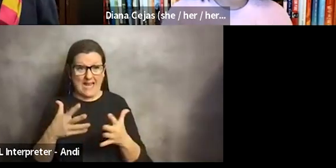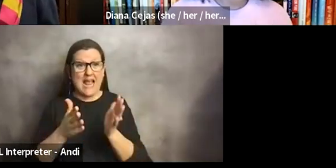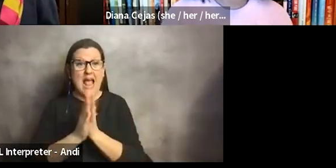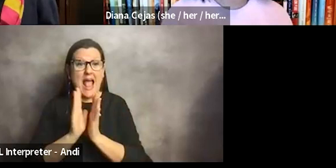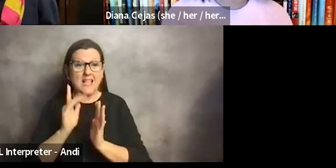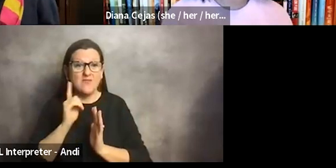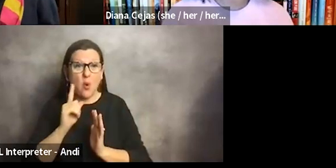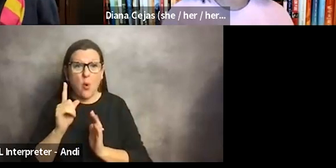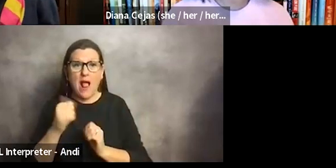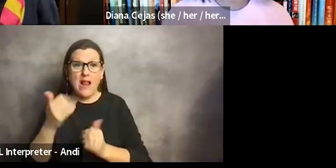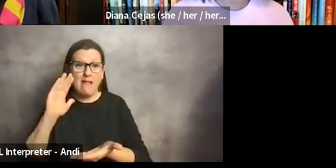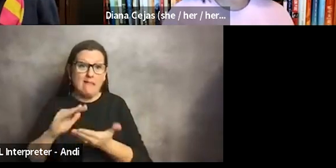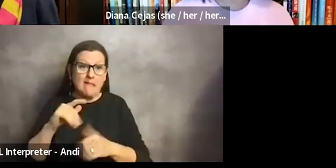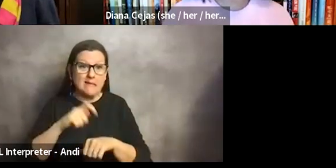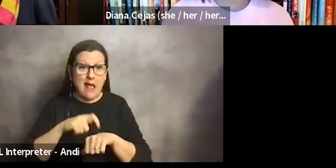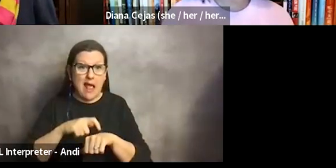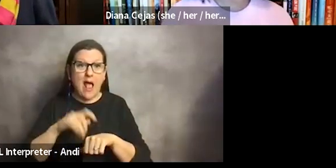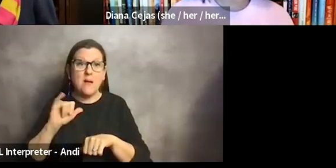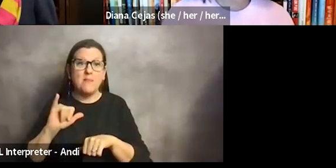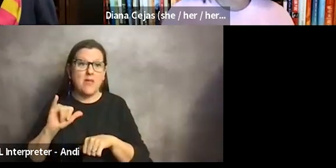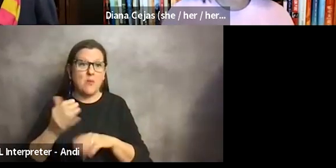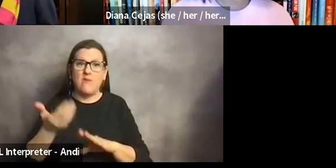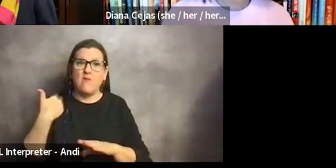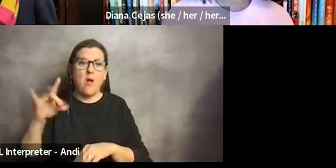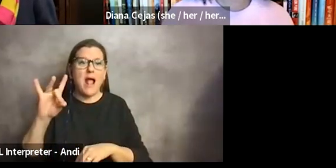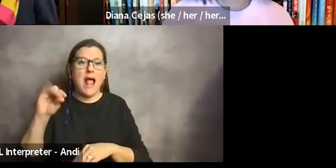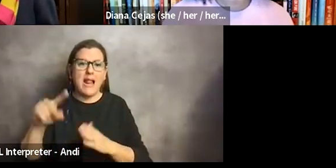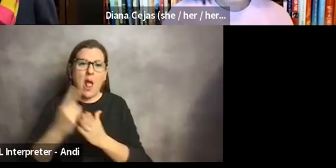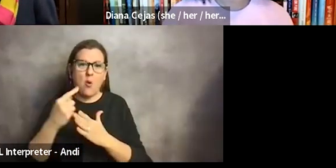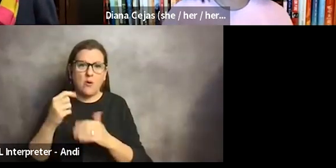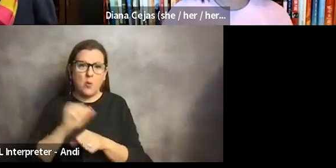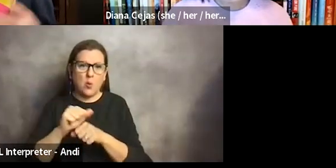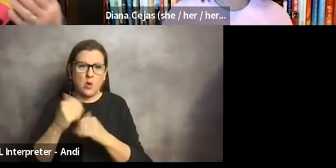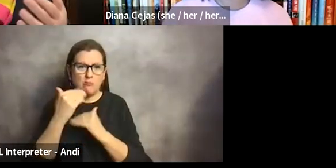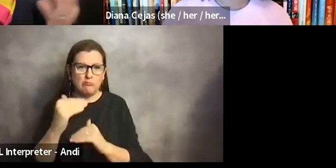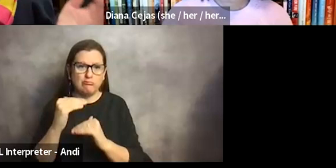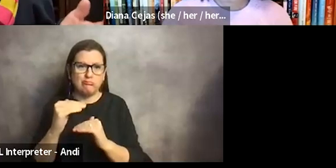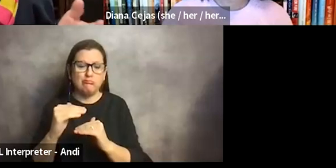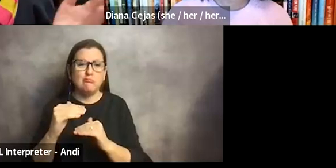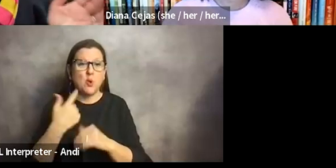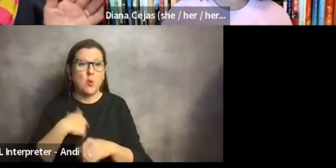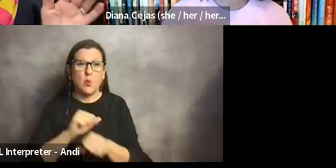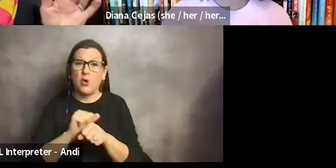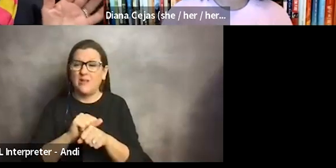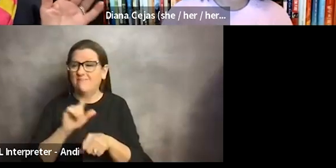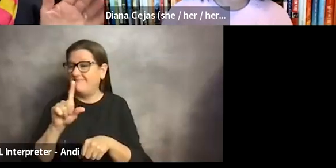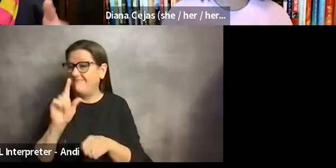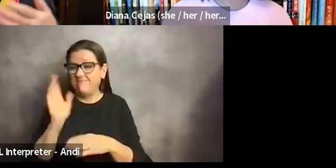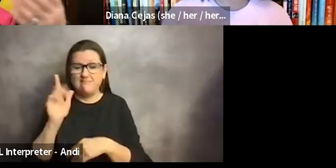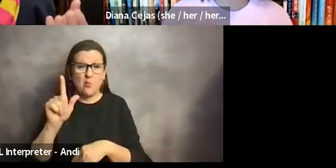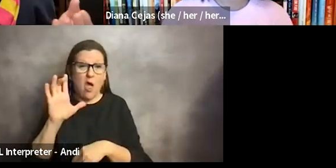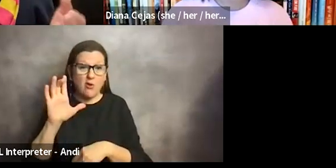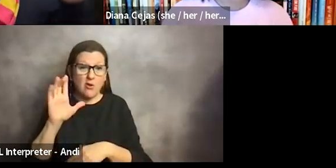decrease in time. And this was before the 80 hour work week restriction. So we were working 100 hours